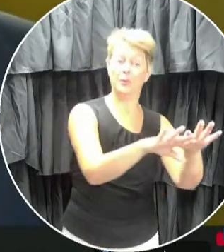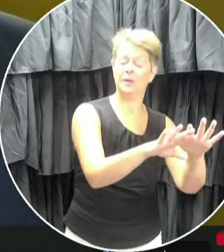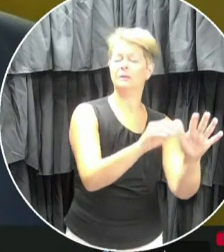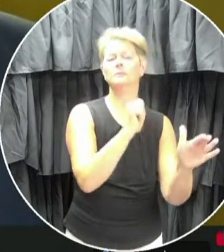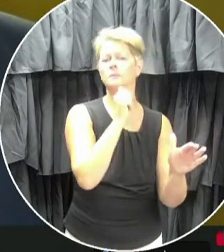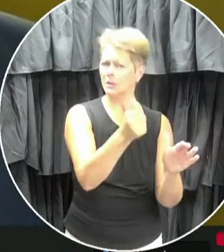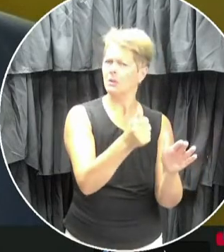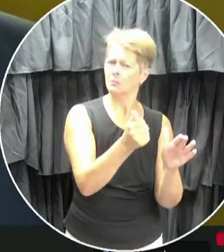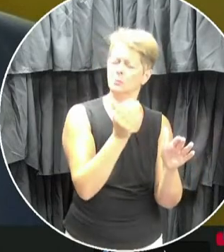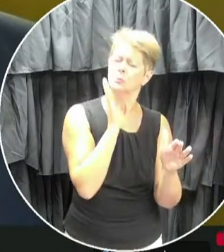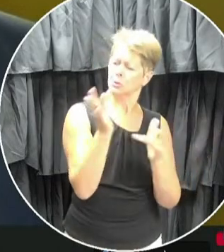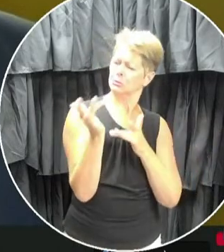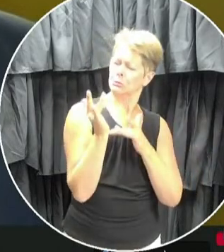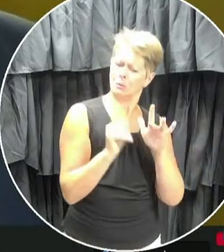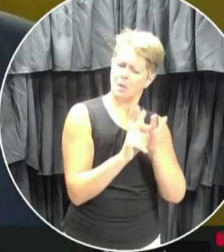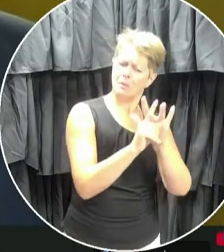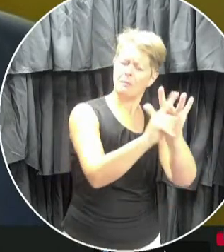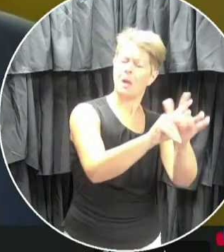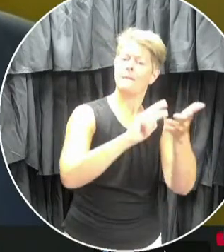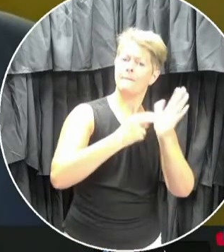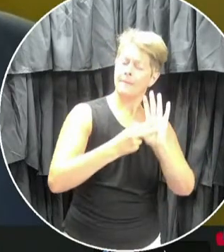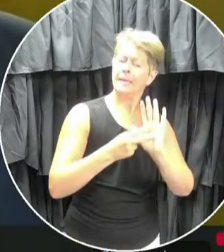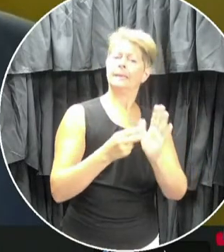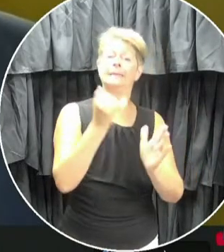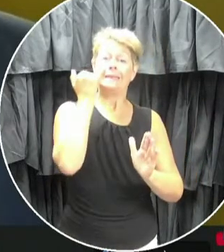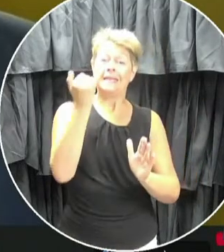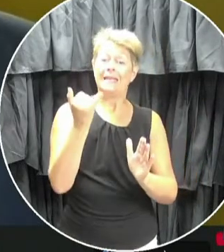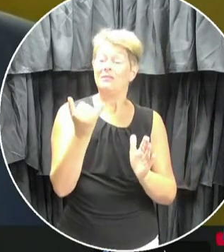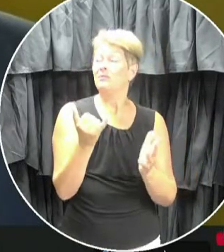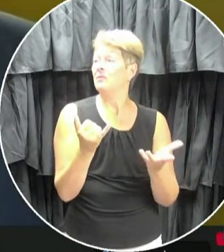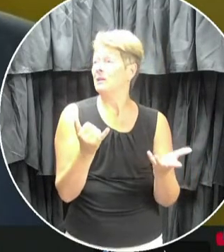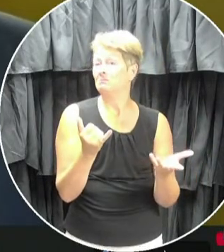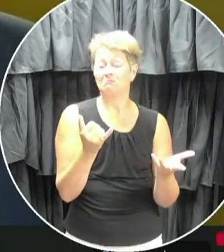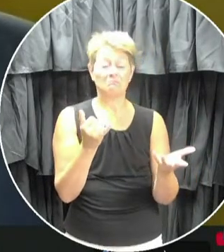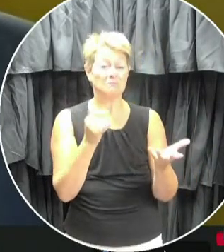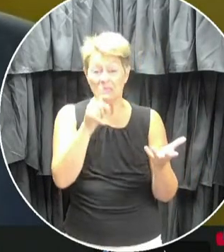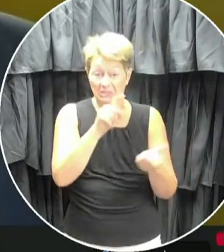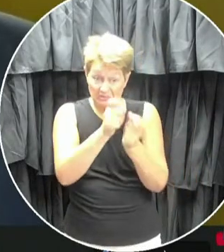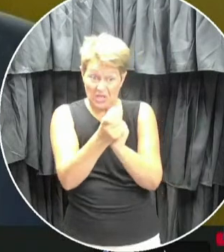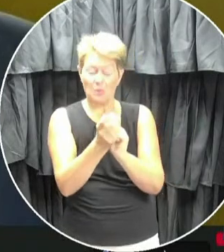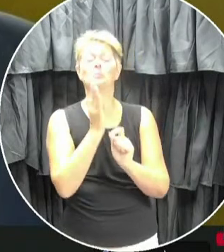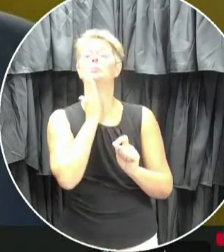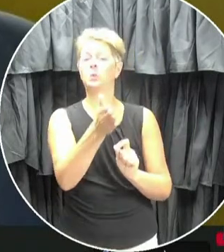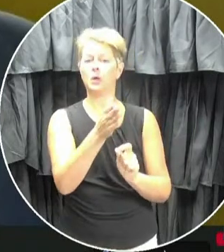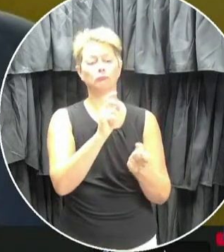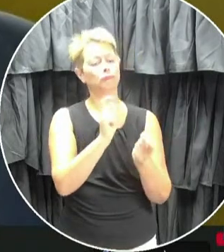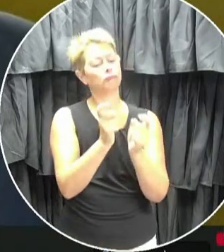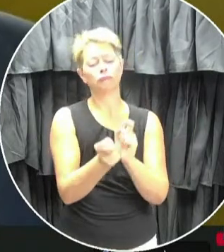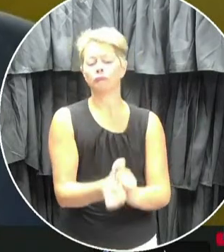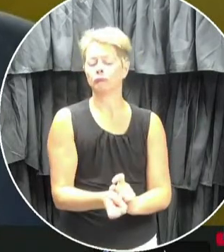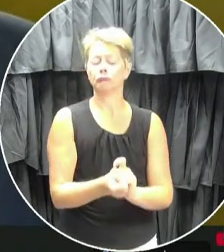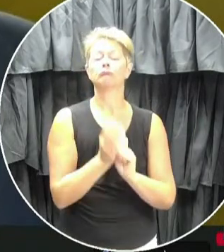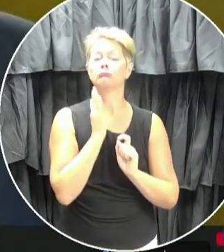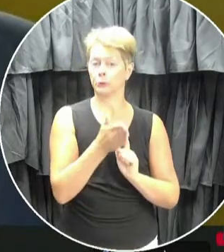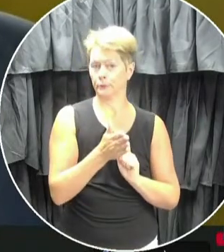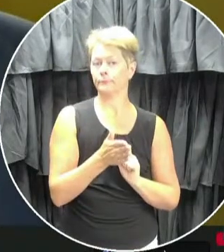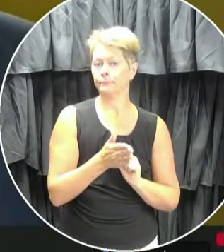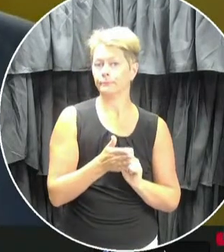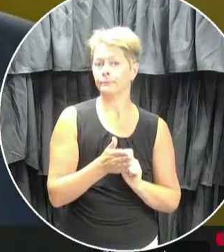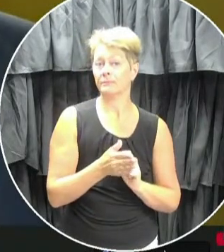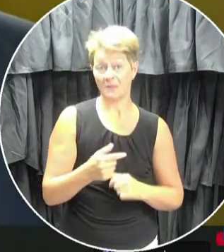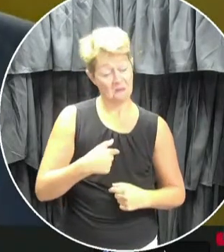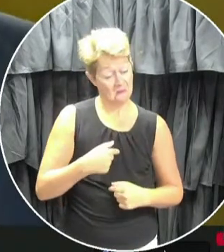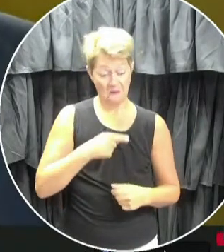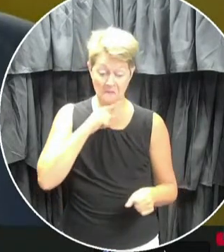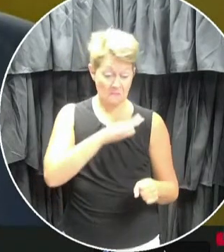we consider this plan to be a living document, there will no doubt be adjustments as the situation evolves. I know I am personally committed,